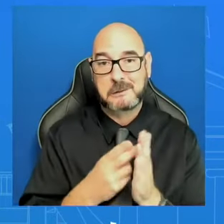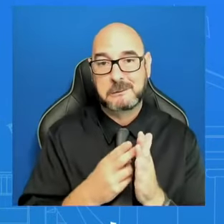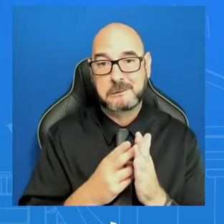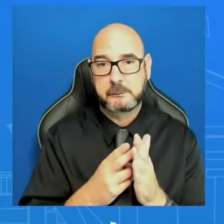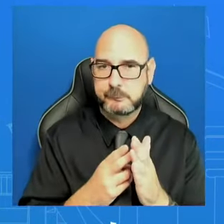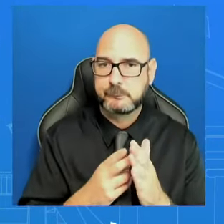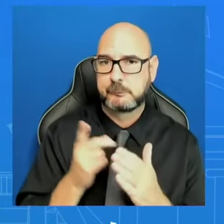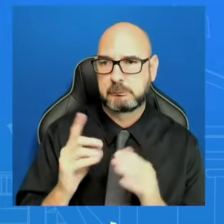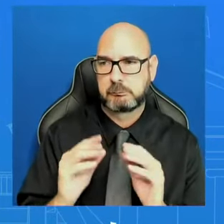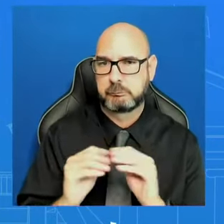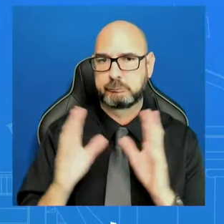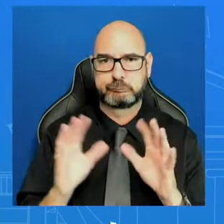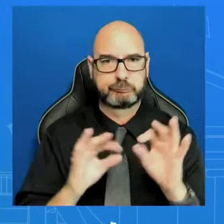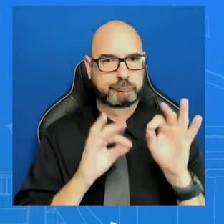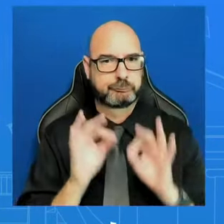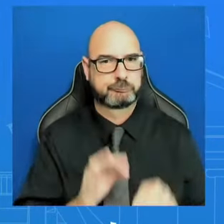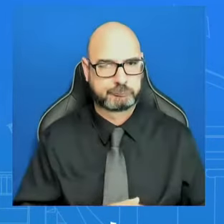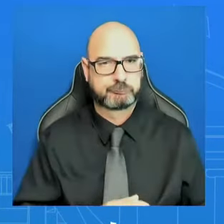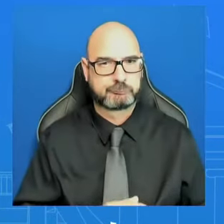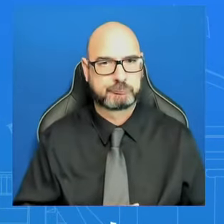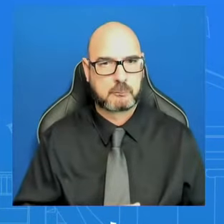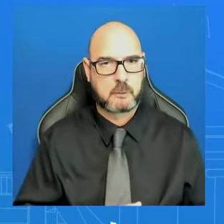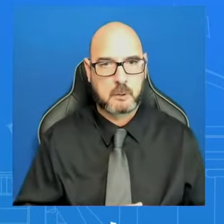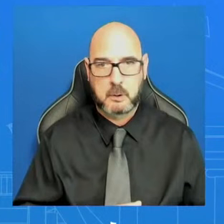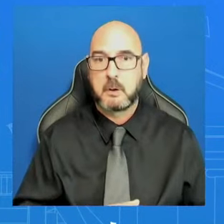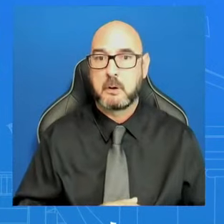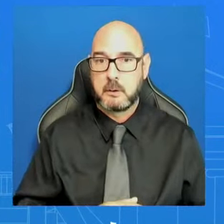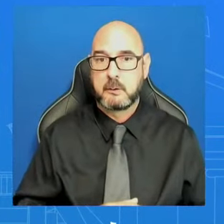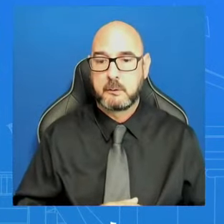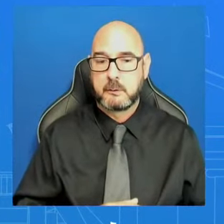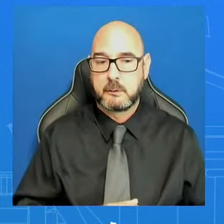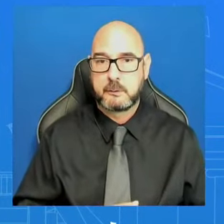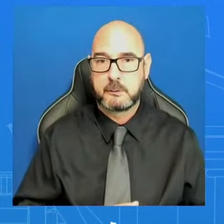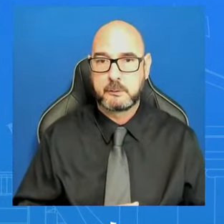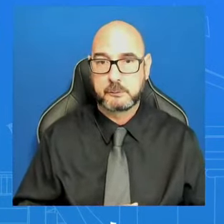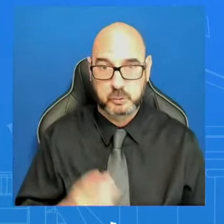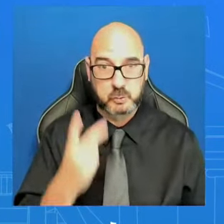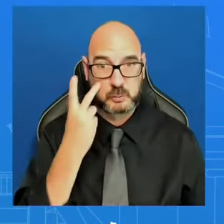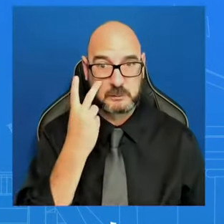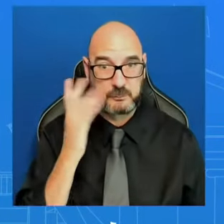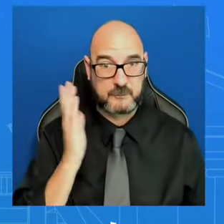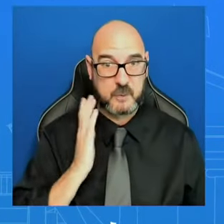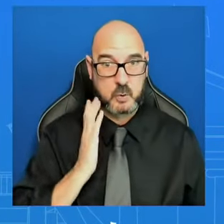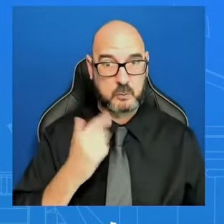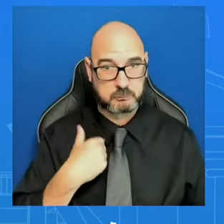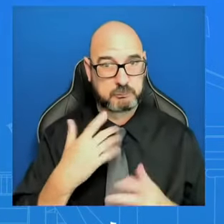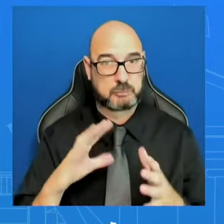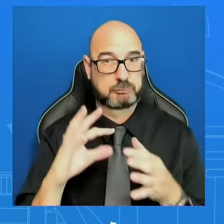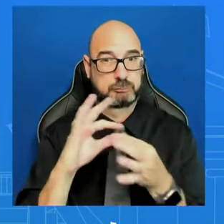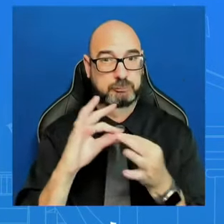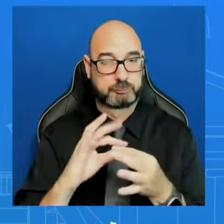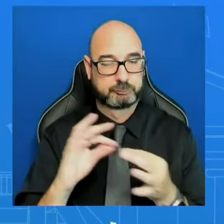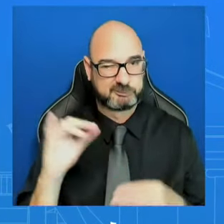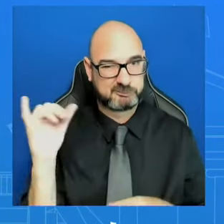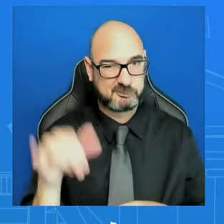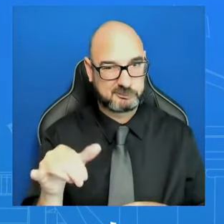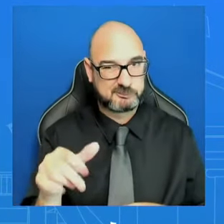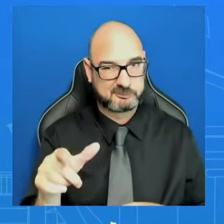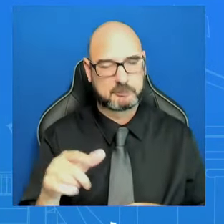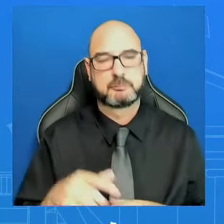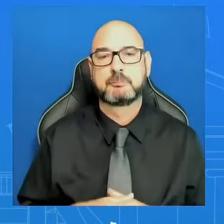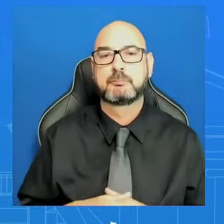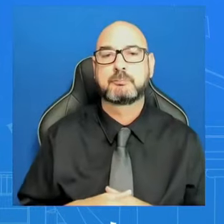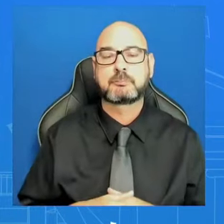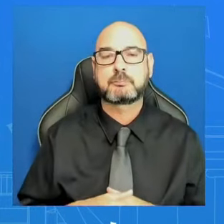that we are willing to reconsider our own